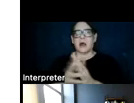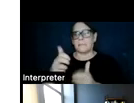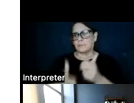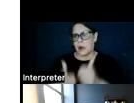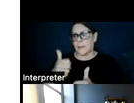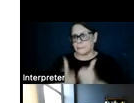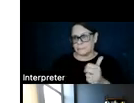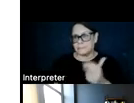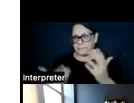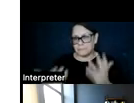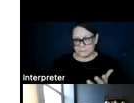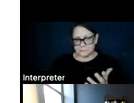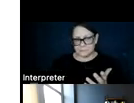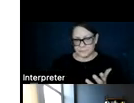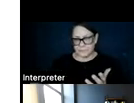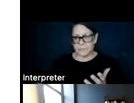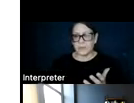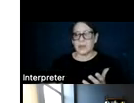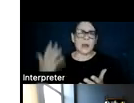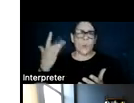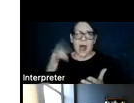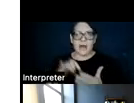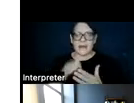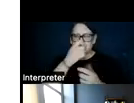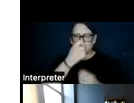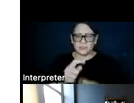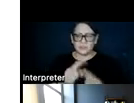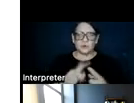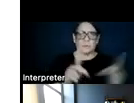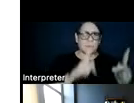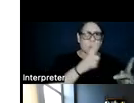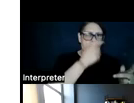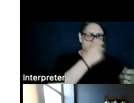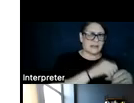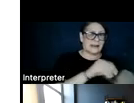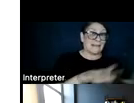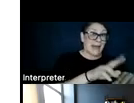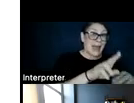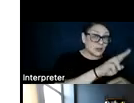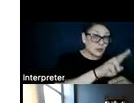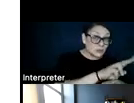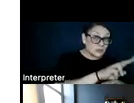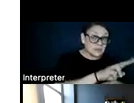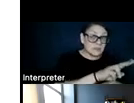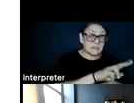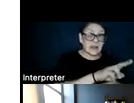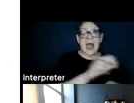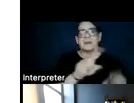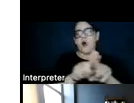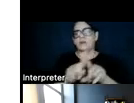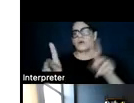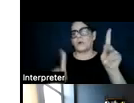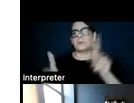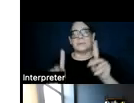and of interest to both land use, people interested in land use, as well as those